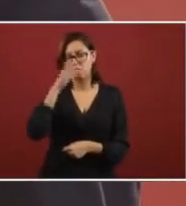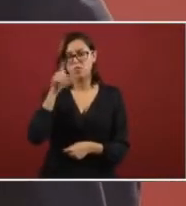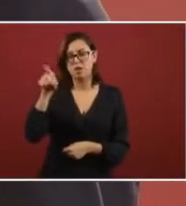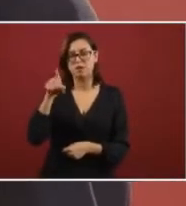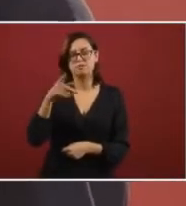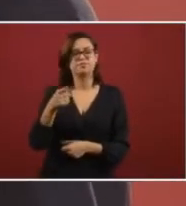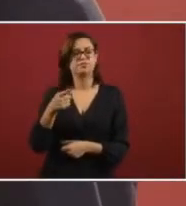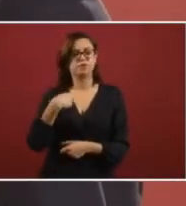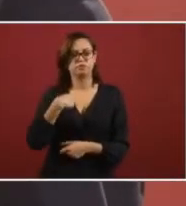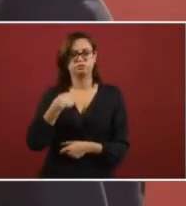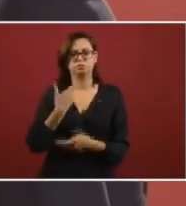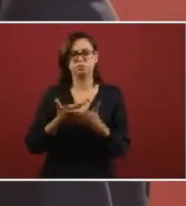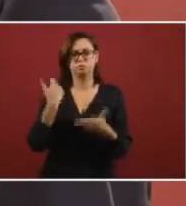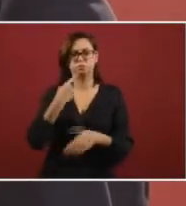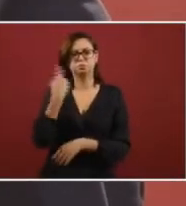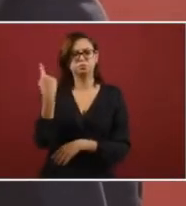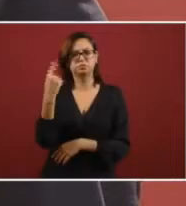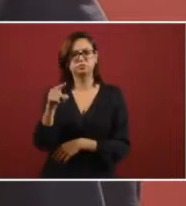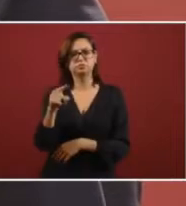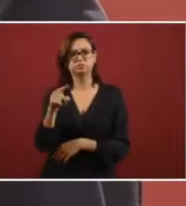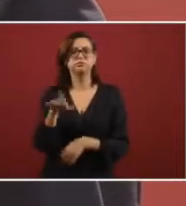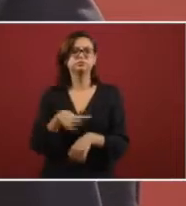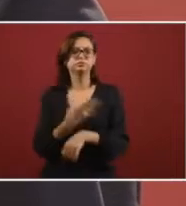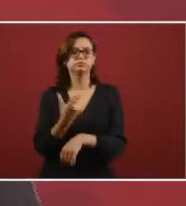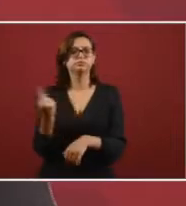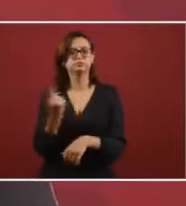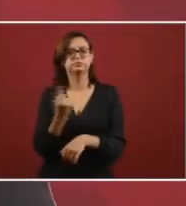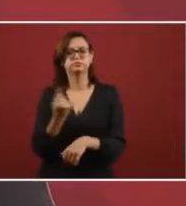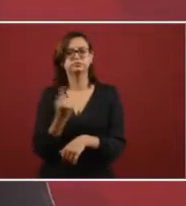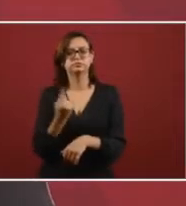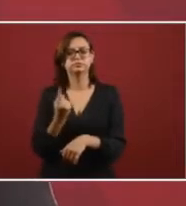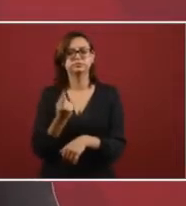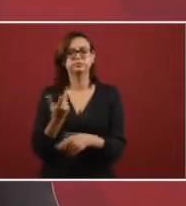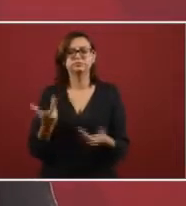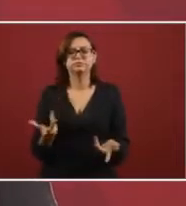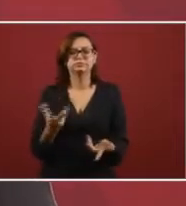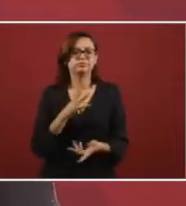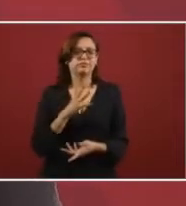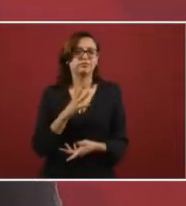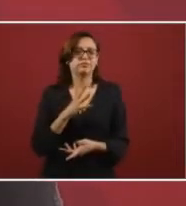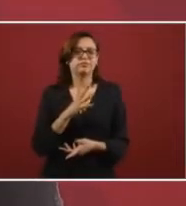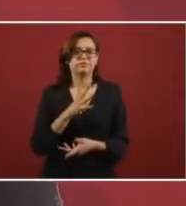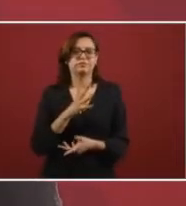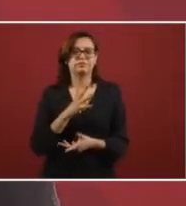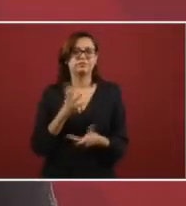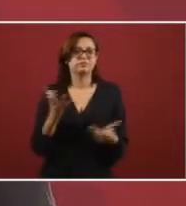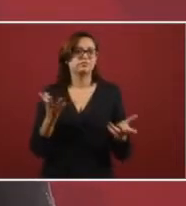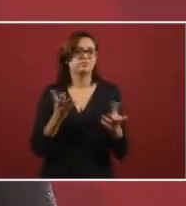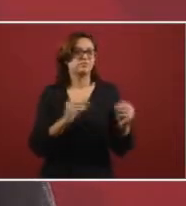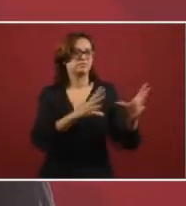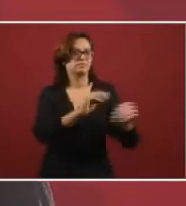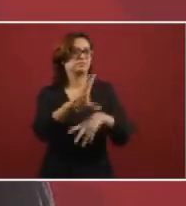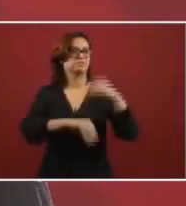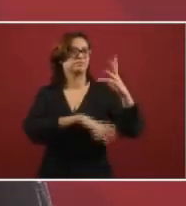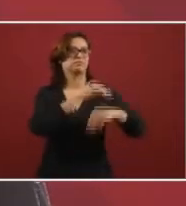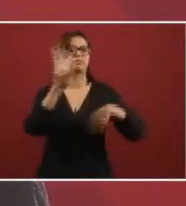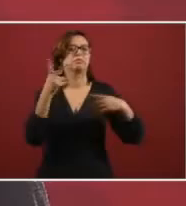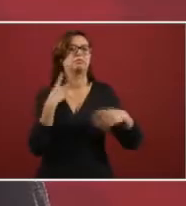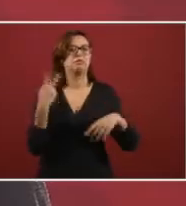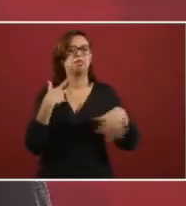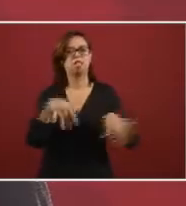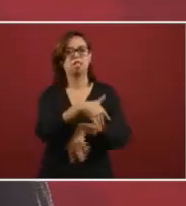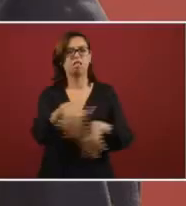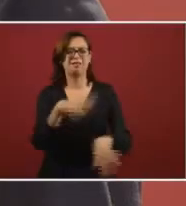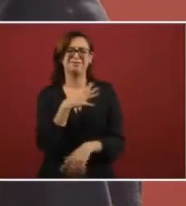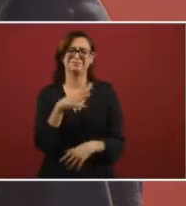yes, I denounced, I turned him in at that time, because there was a lot of politics